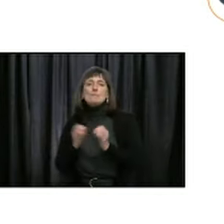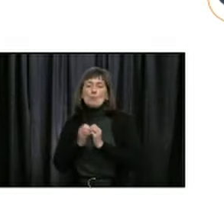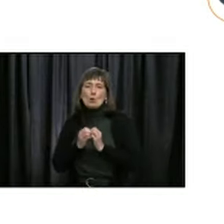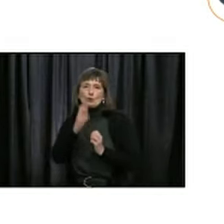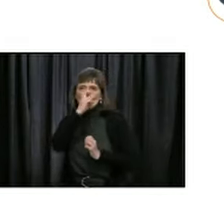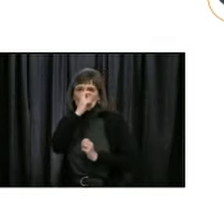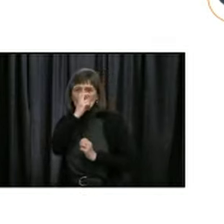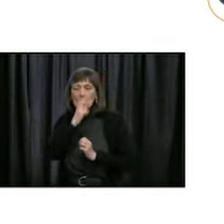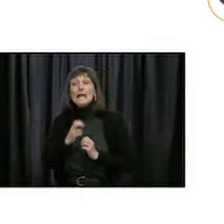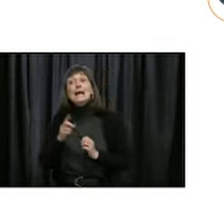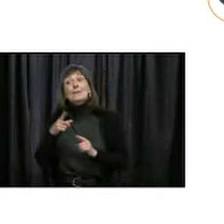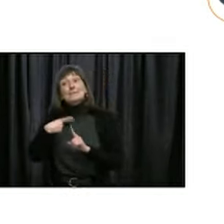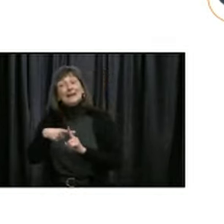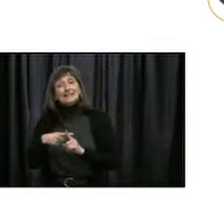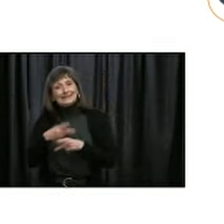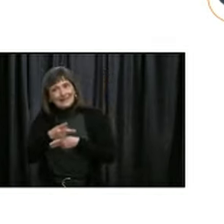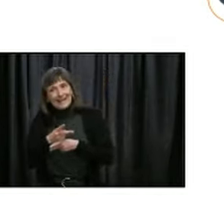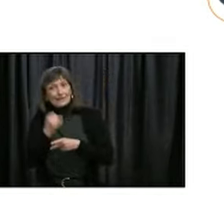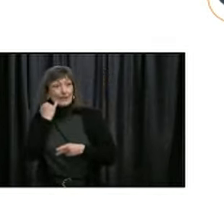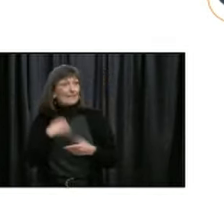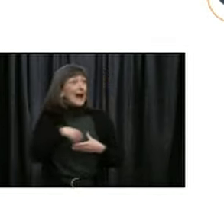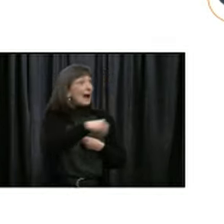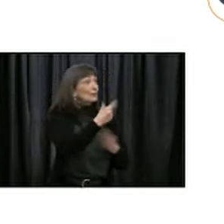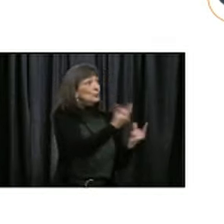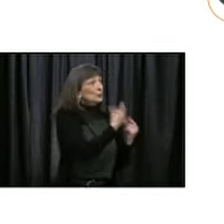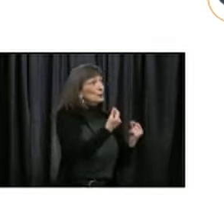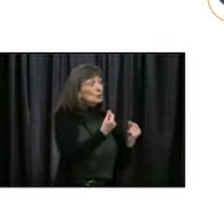to a vulnerable person in another household bubble.